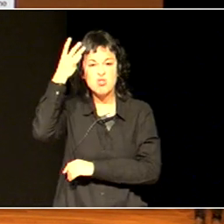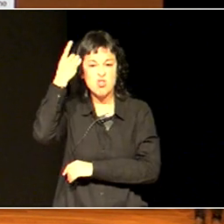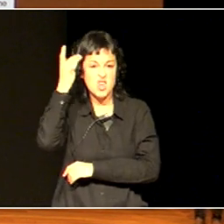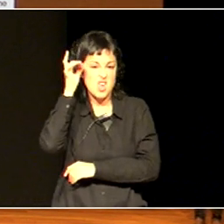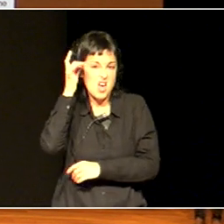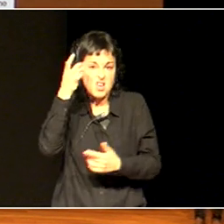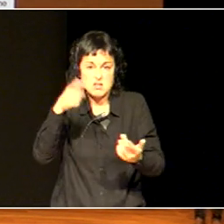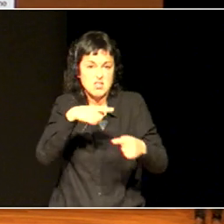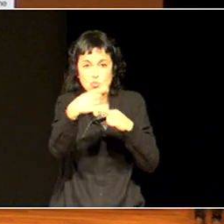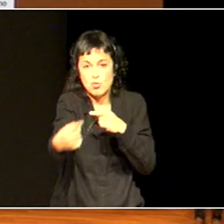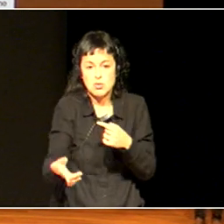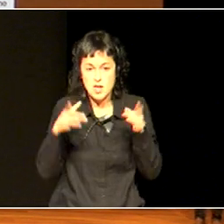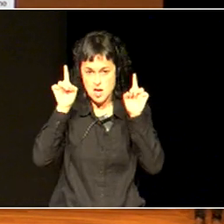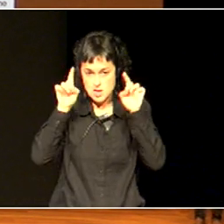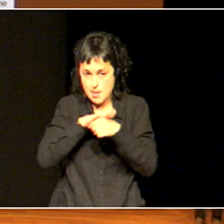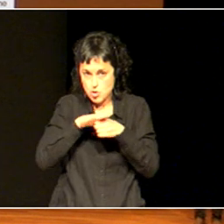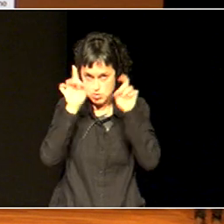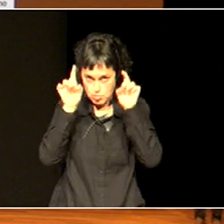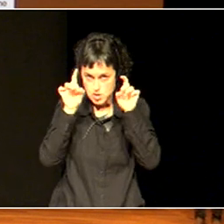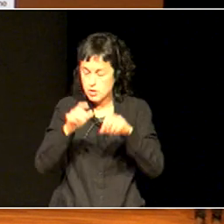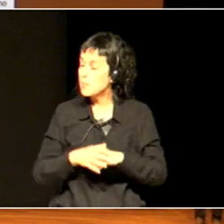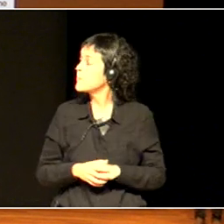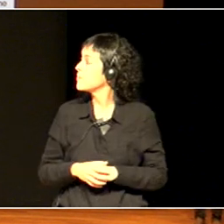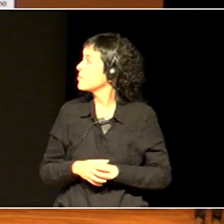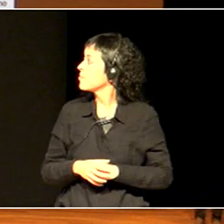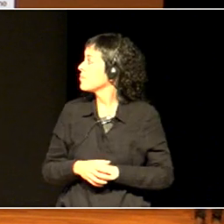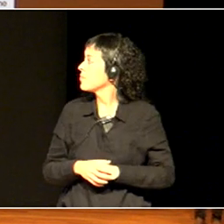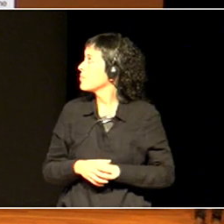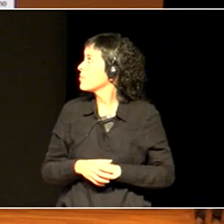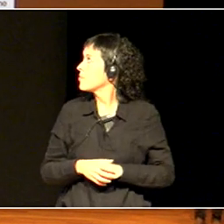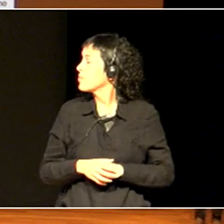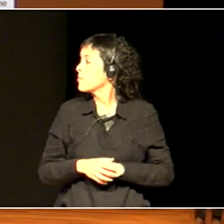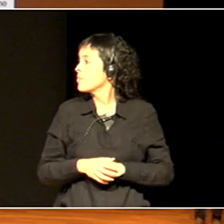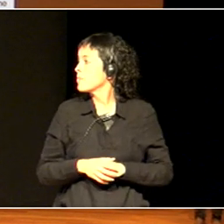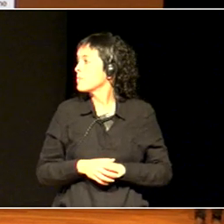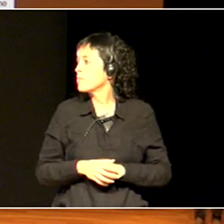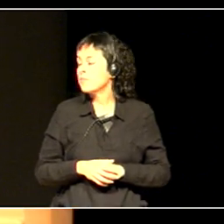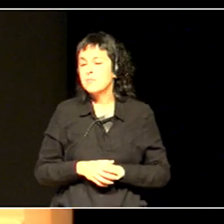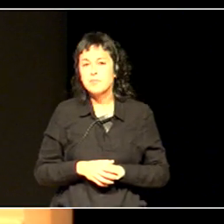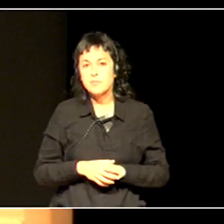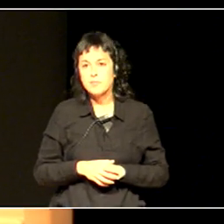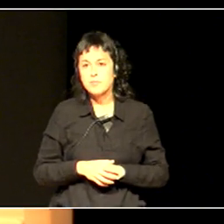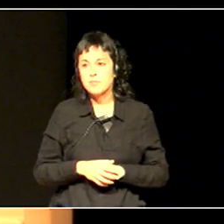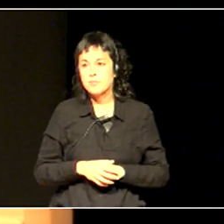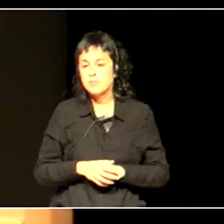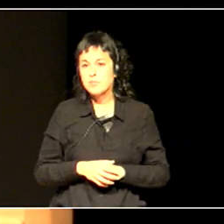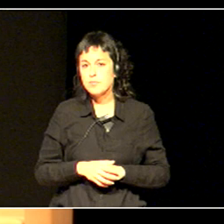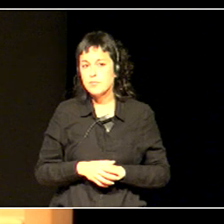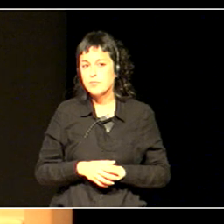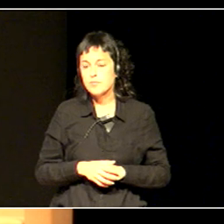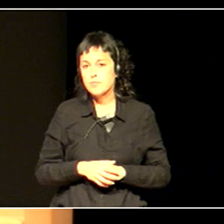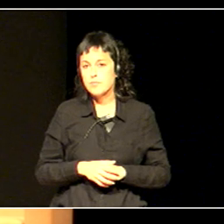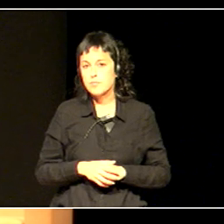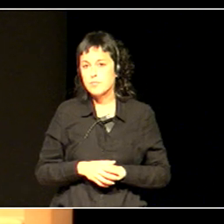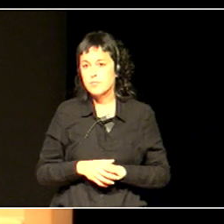in which some of the excesses of, I hoped people would send in their stories, about the excesses